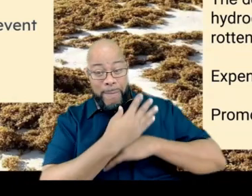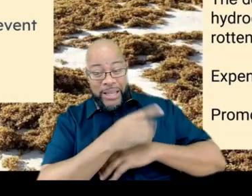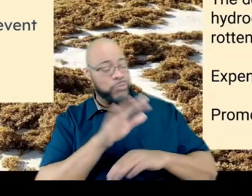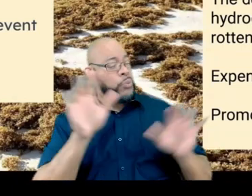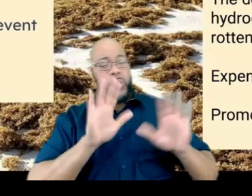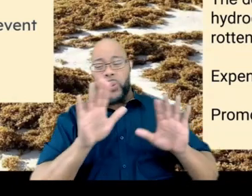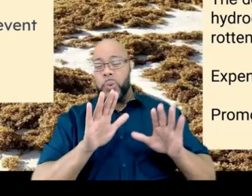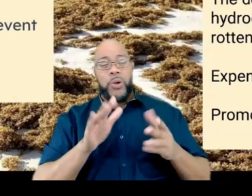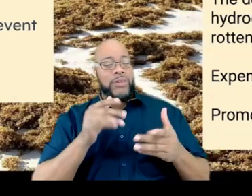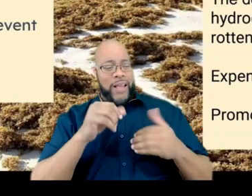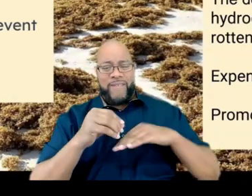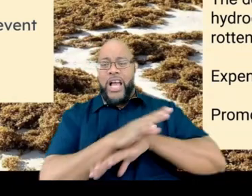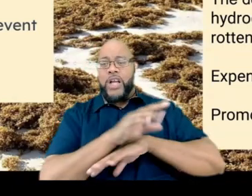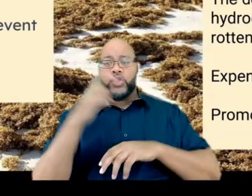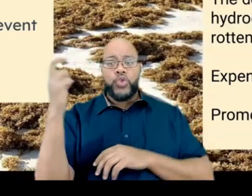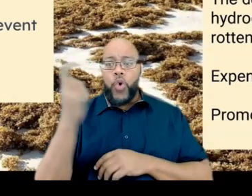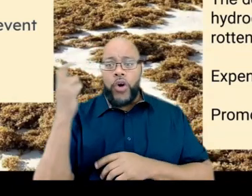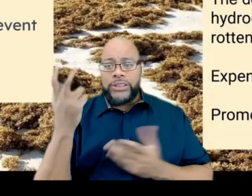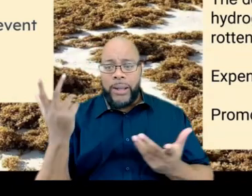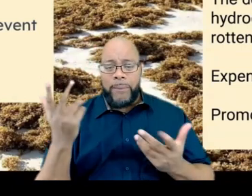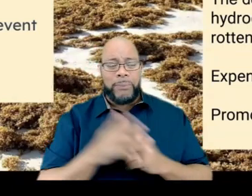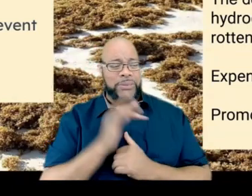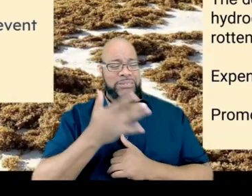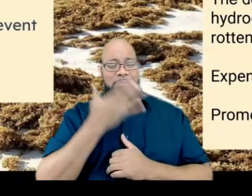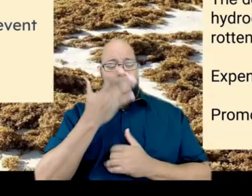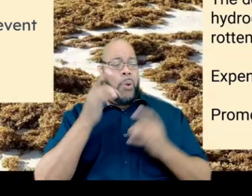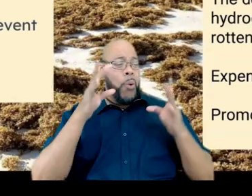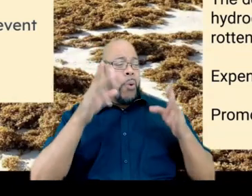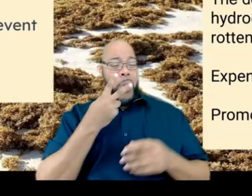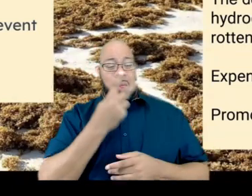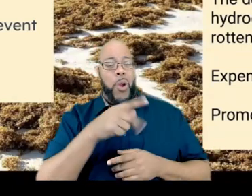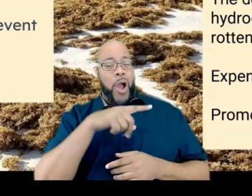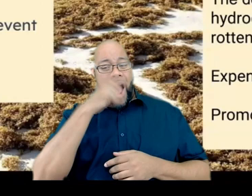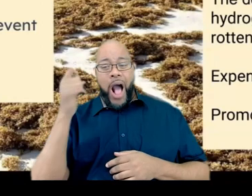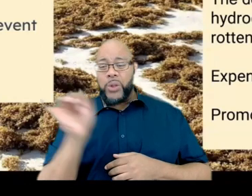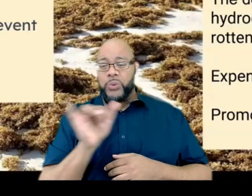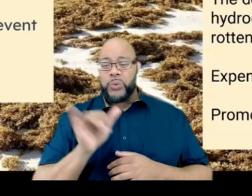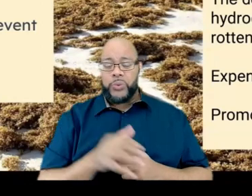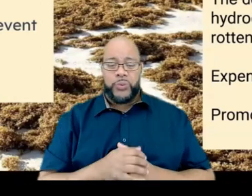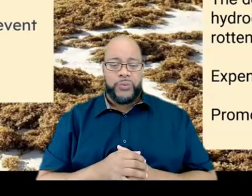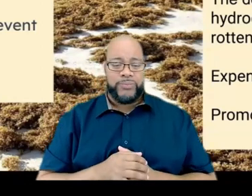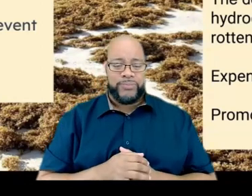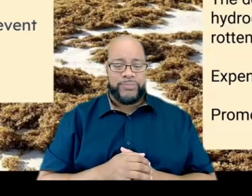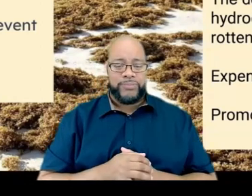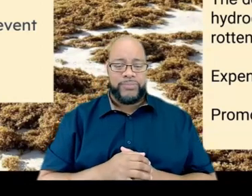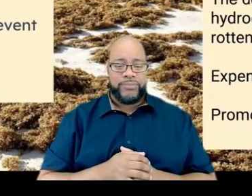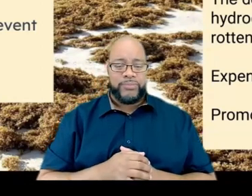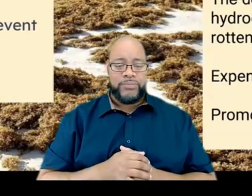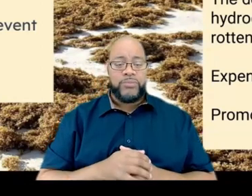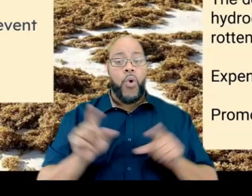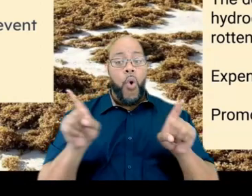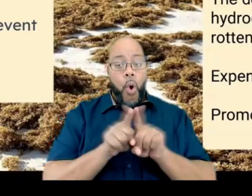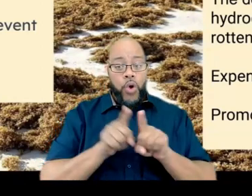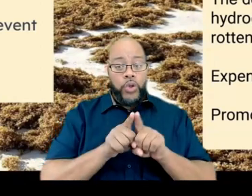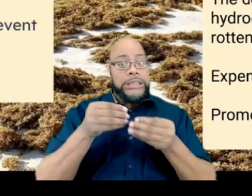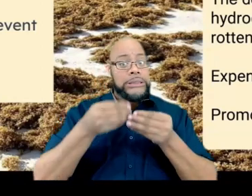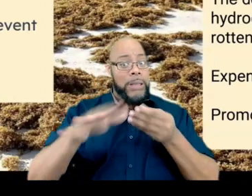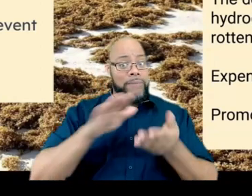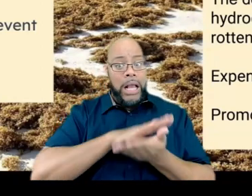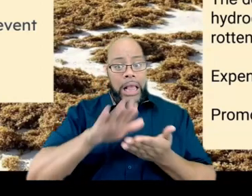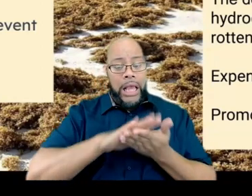just Sargasm on it. You know, it's an eyesore. Also, it's very expensive to clean up. And